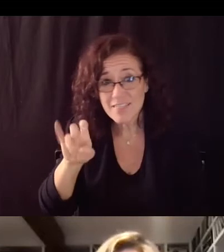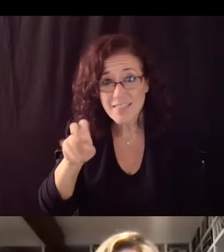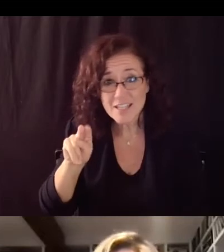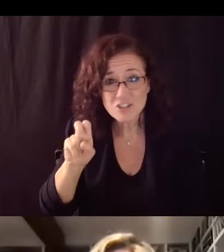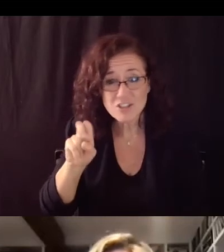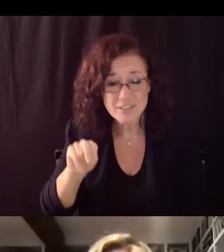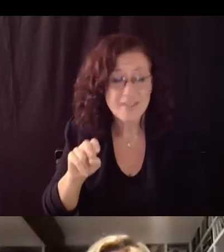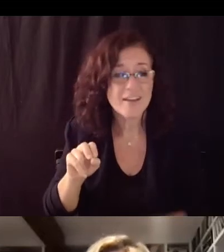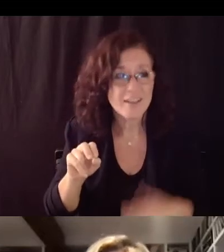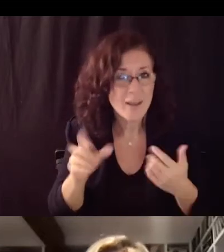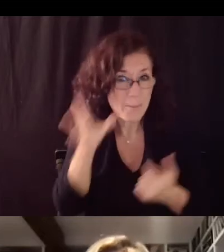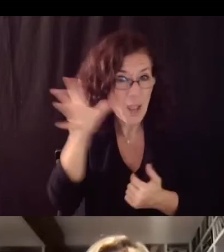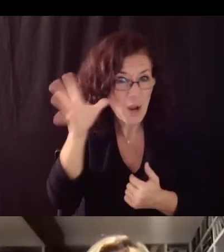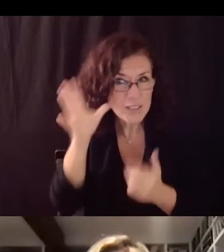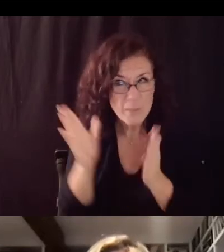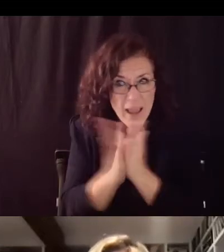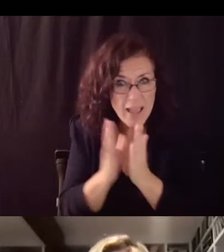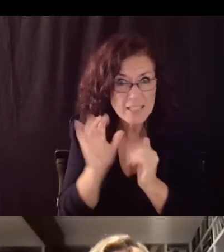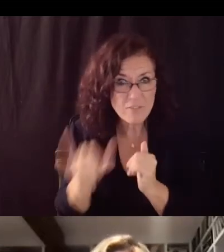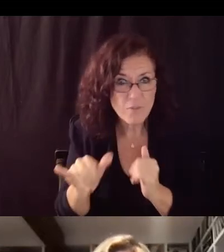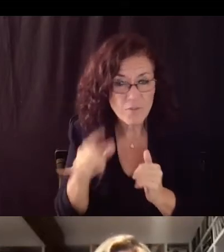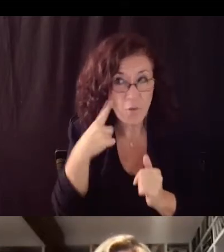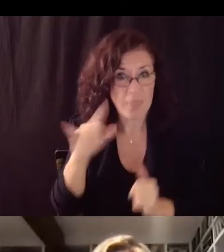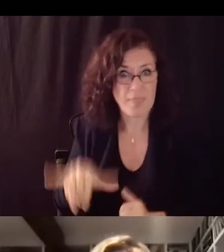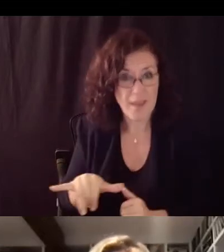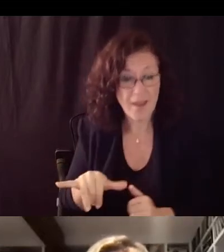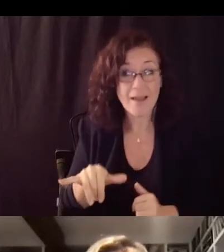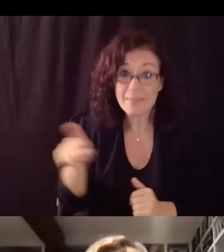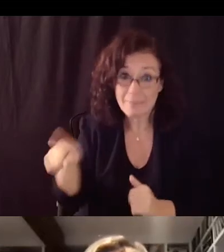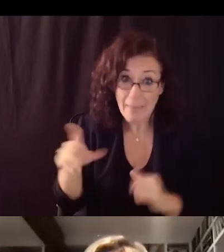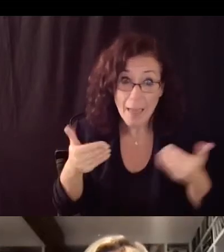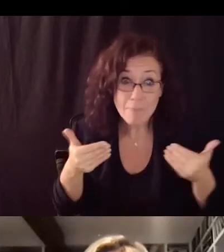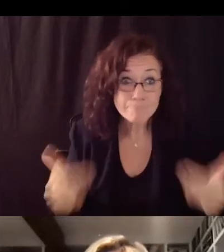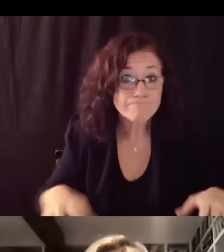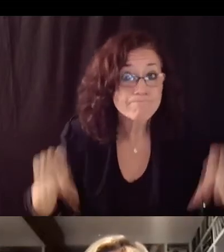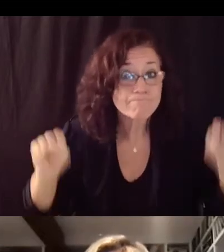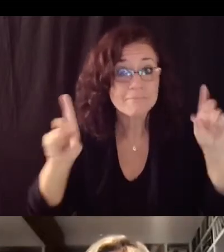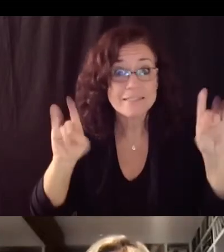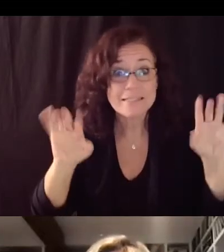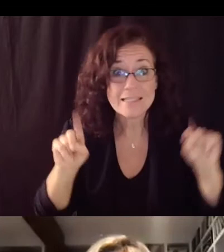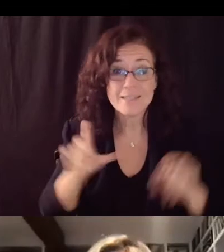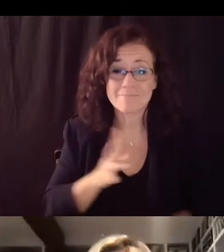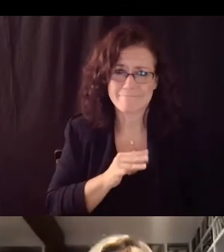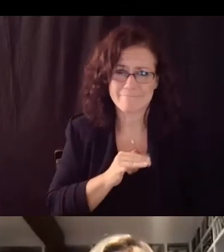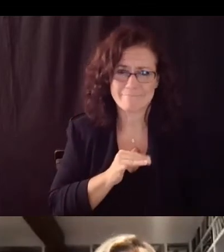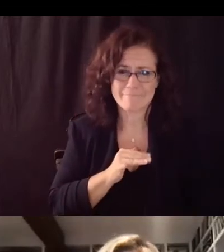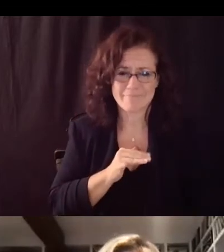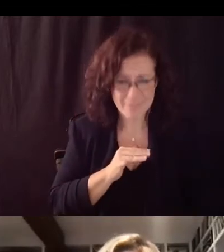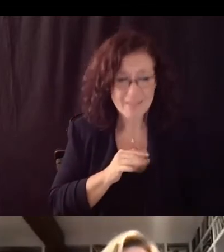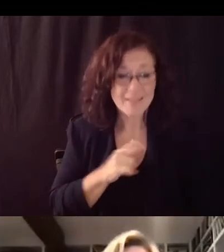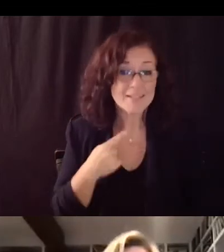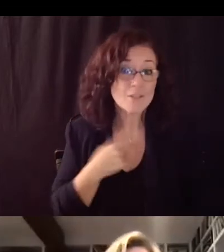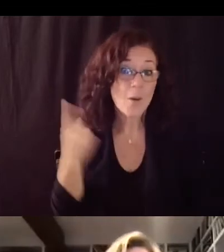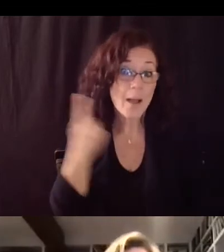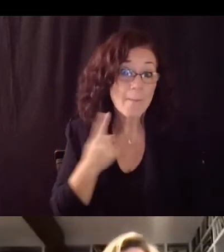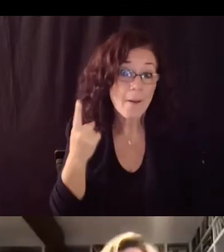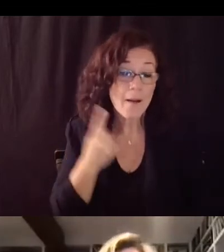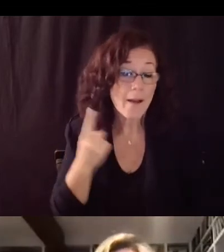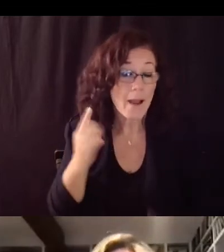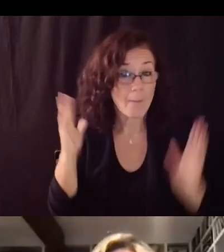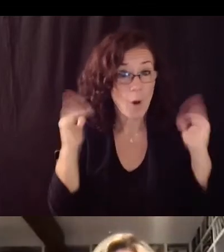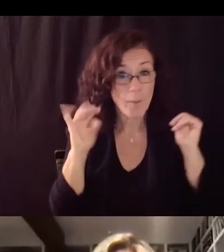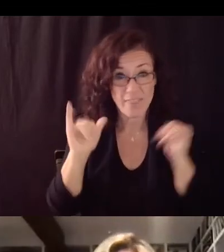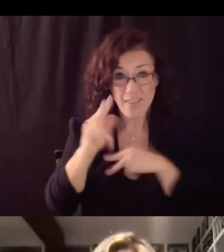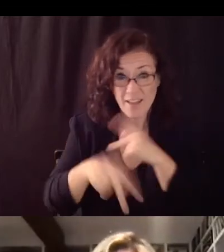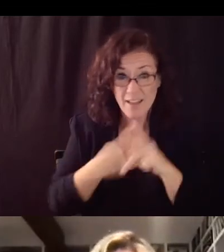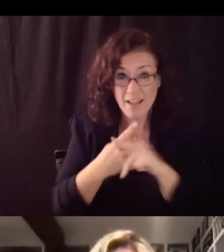study so i'm hopeful um superintendent maldonado uh that this kind of ach study could